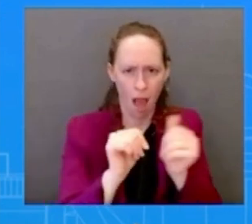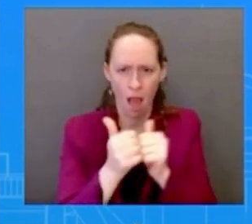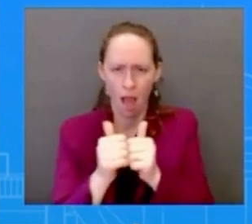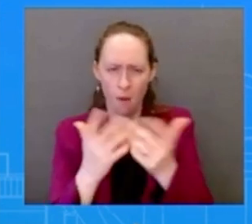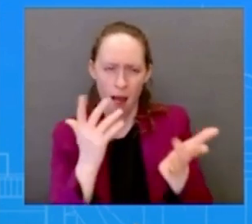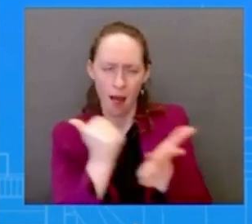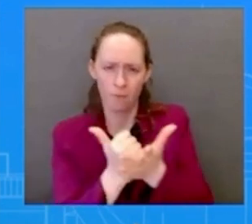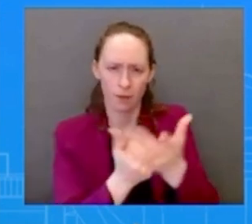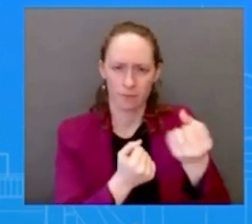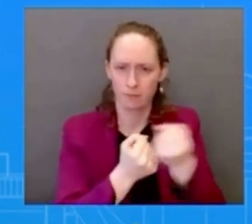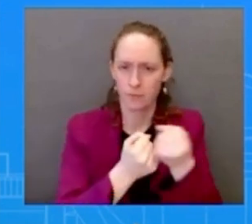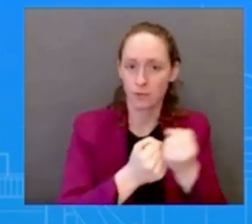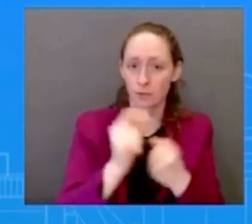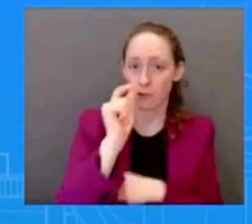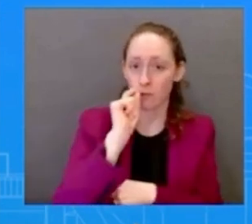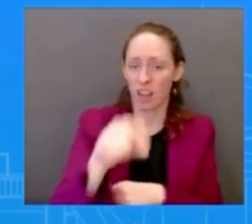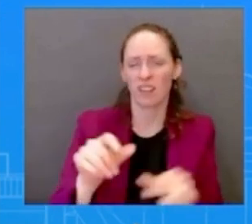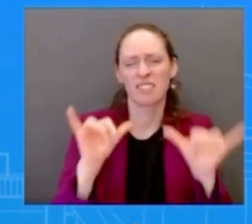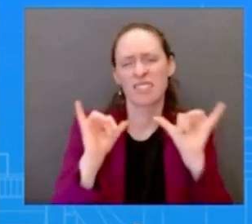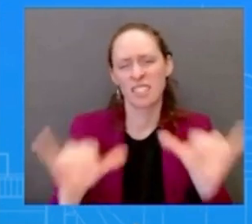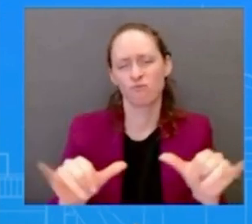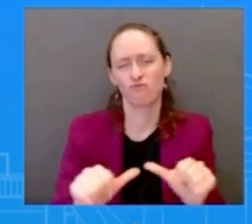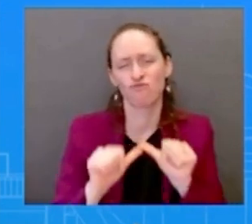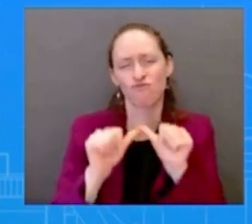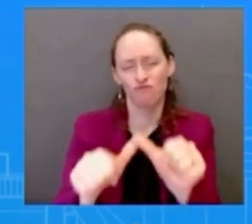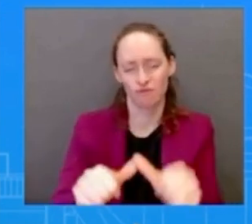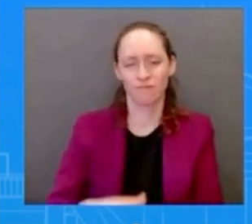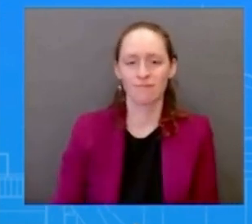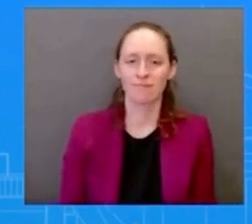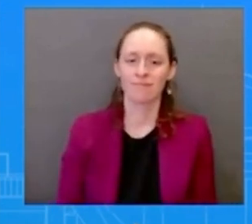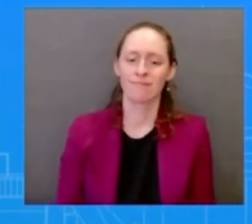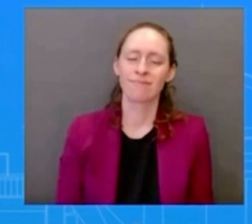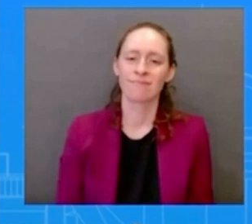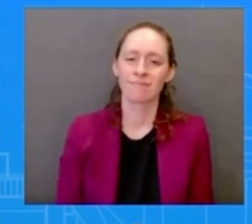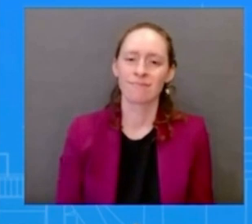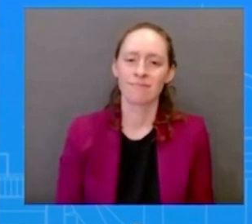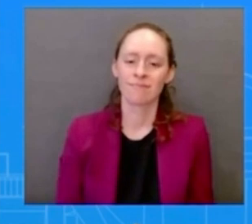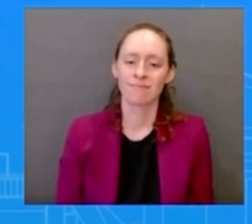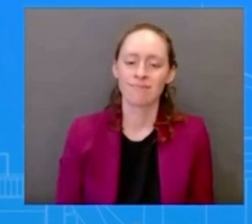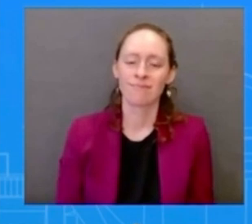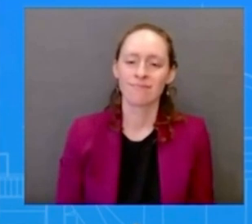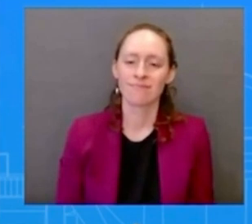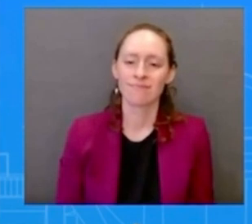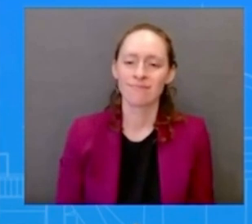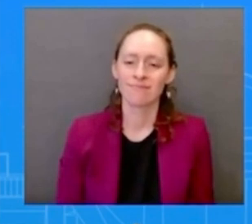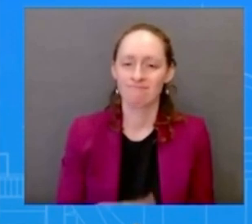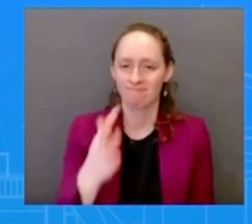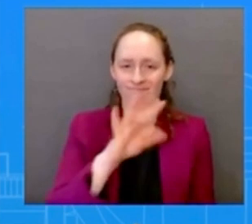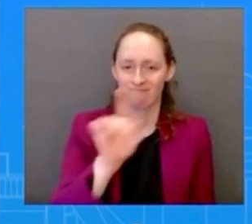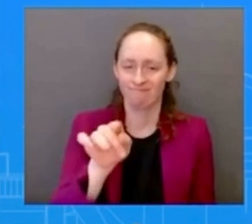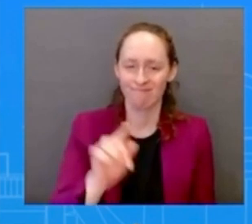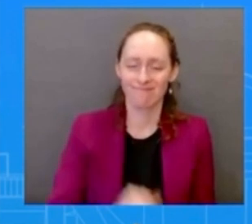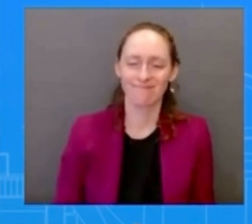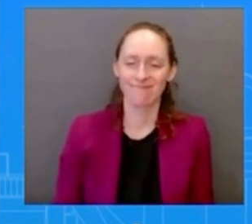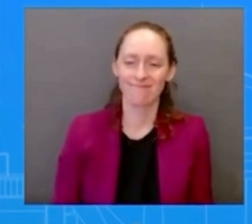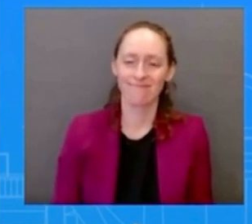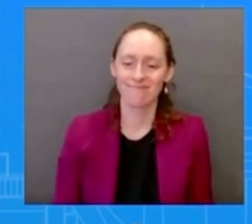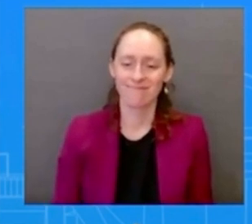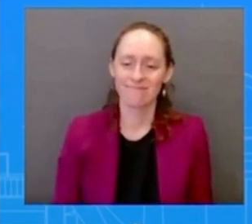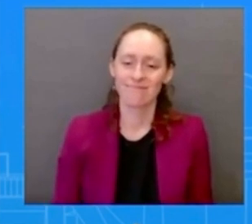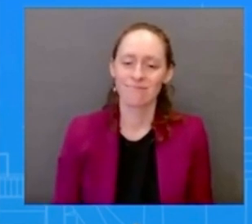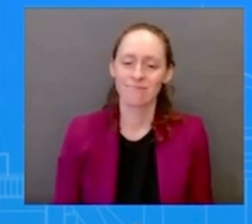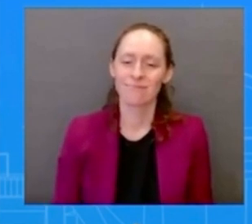thank you you uh there were some new figures out today